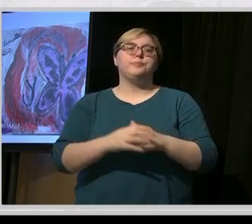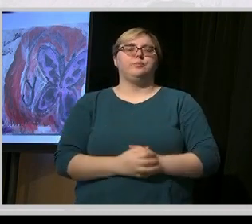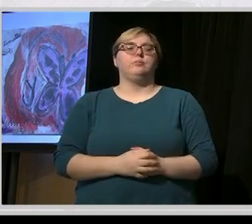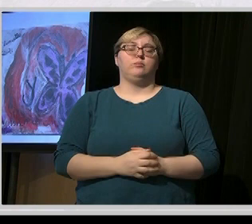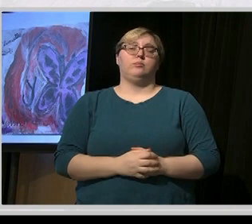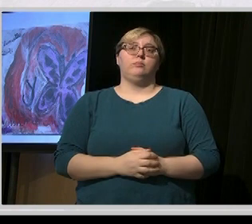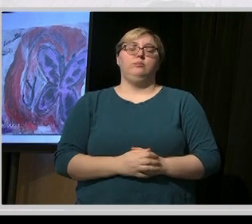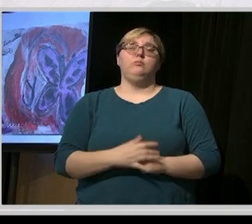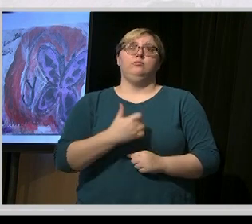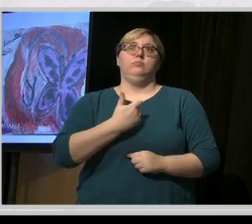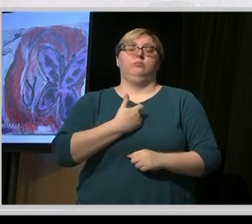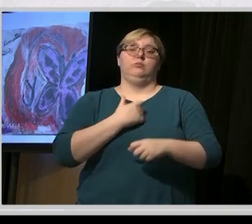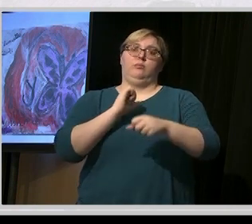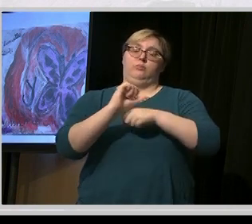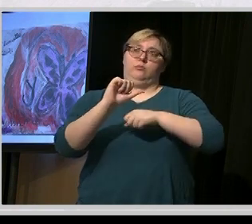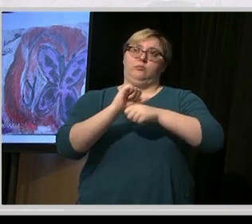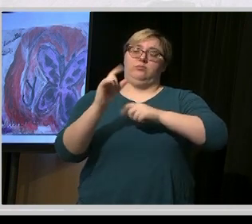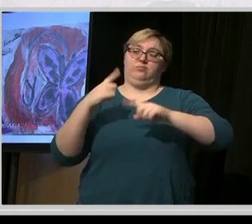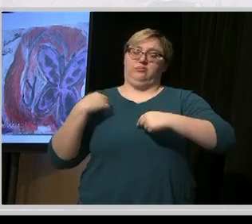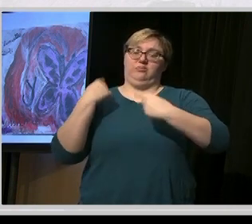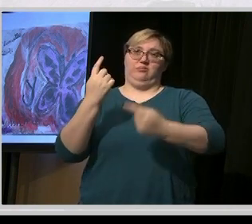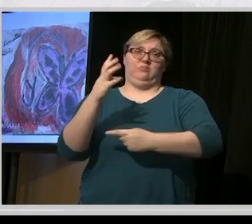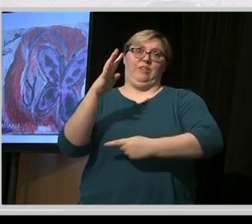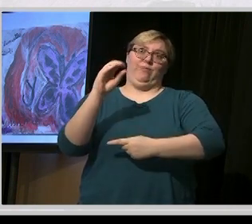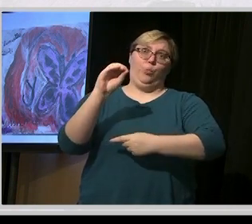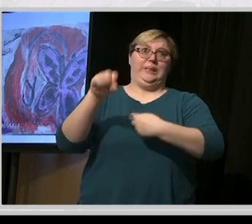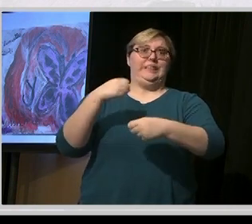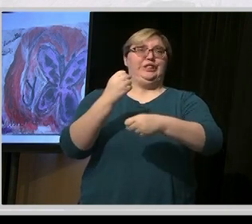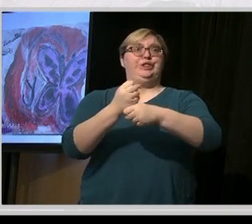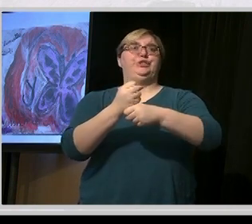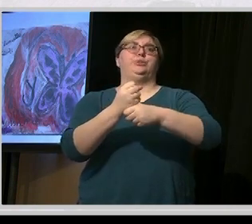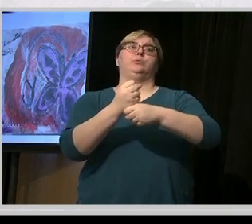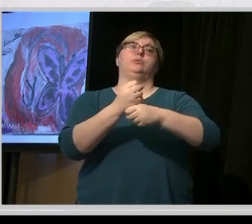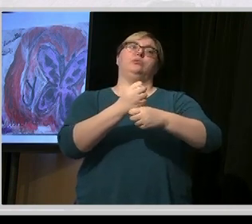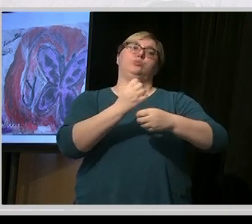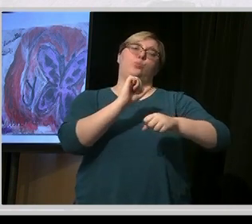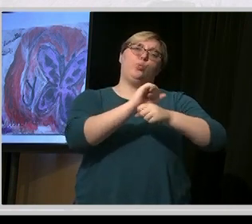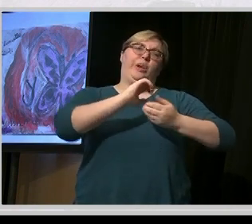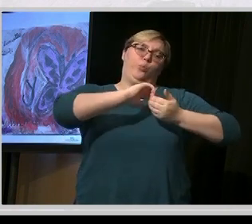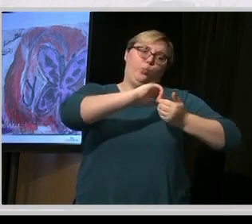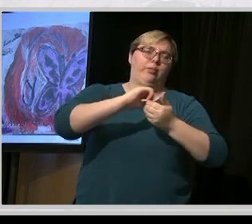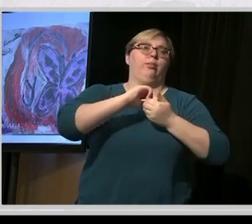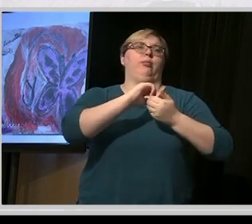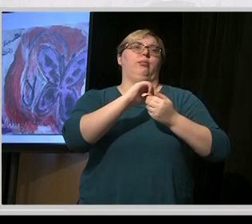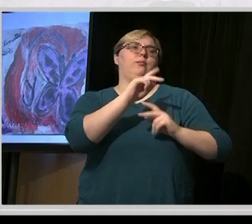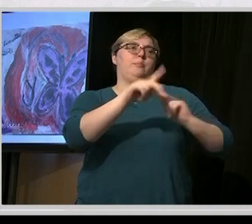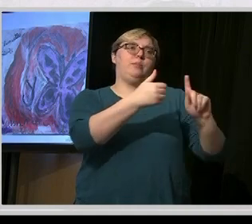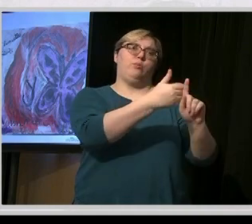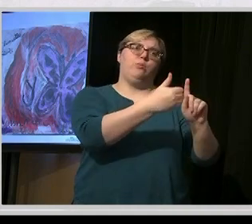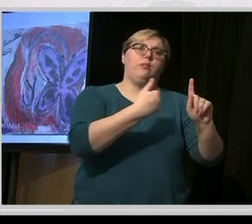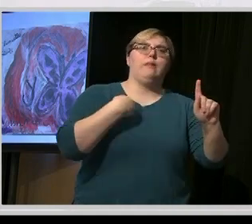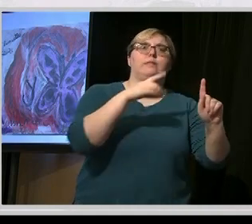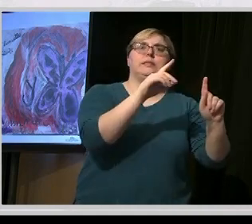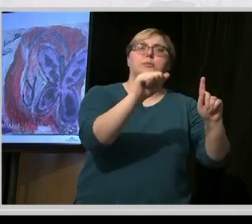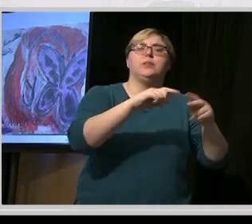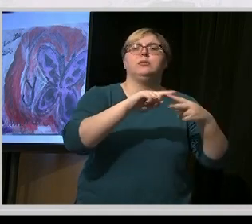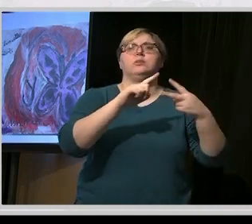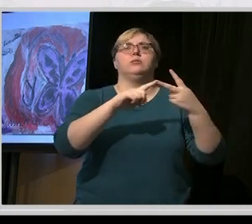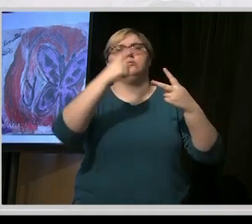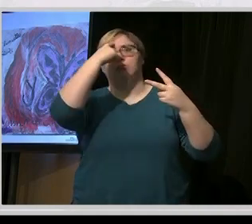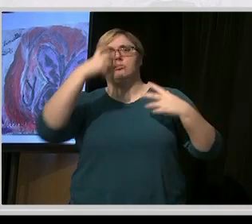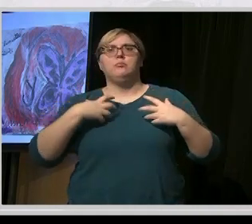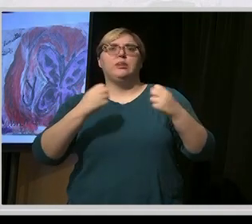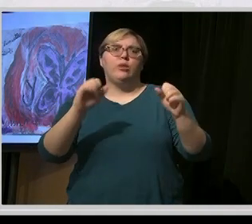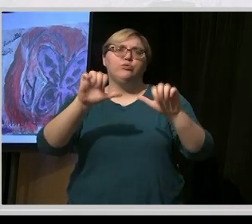years, like, with people with disabilities and their families and people experiencing mental health challenges. And this is probably one of the most